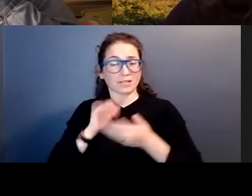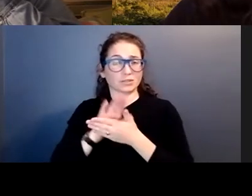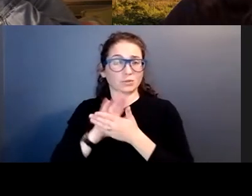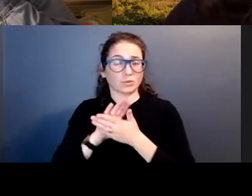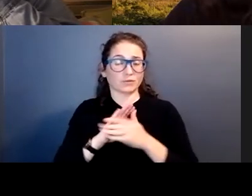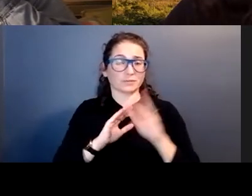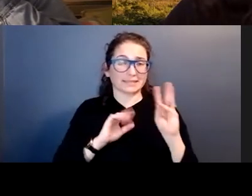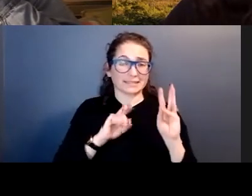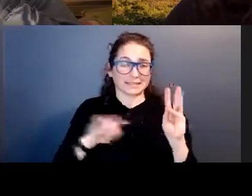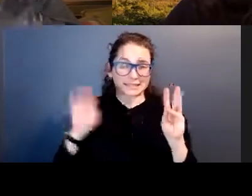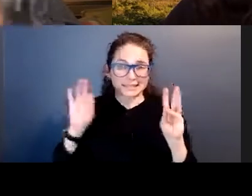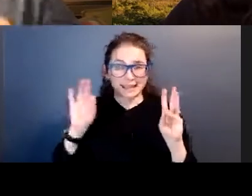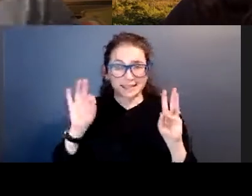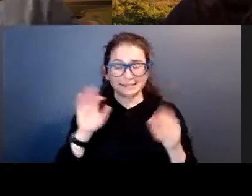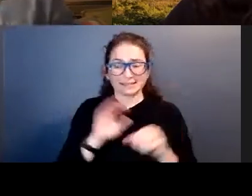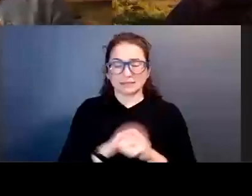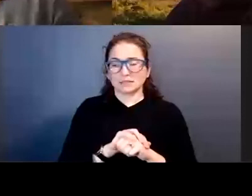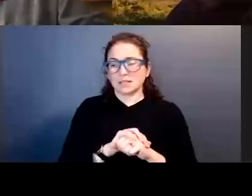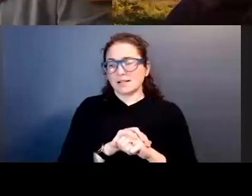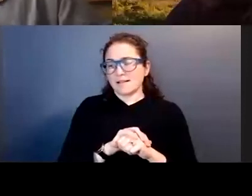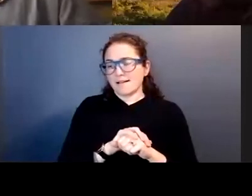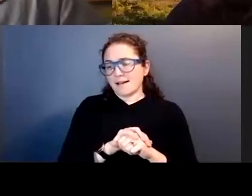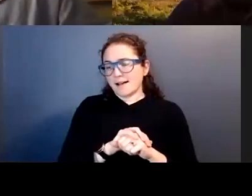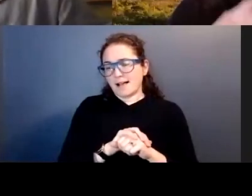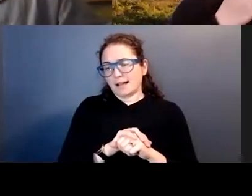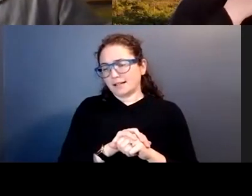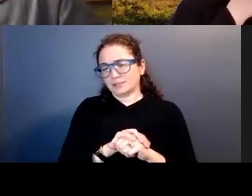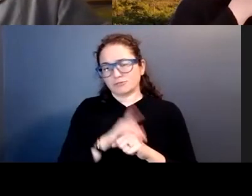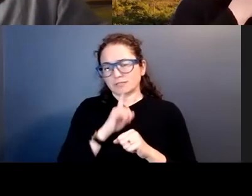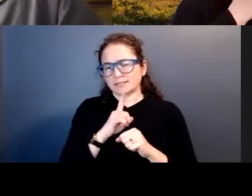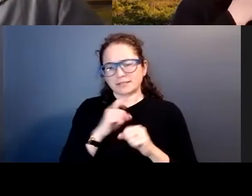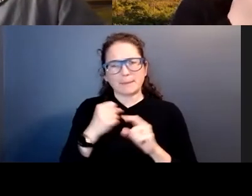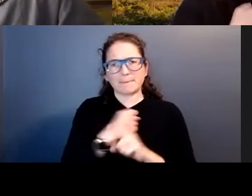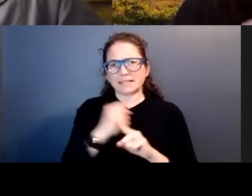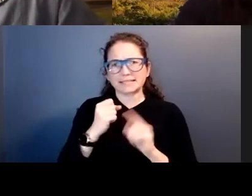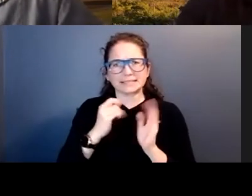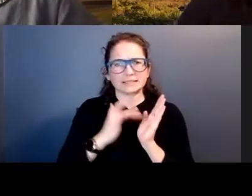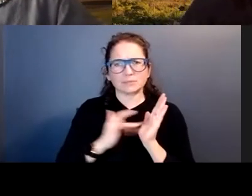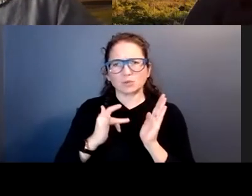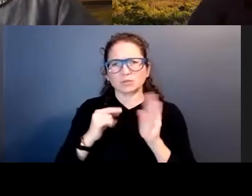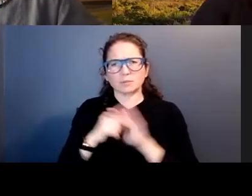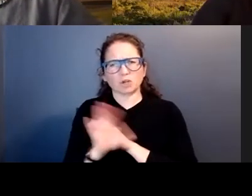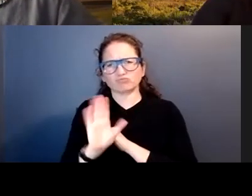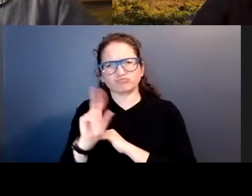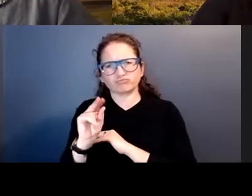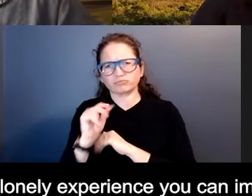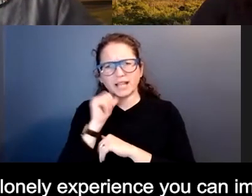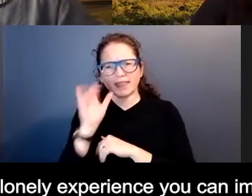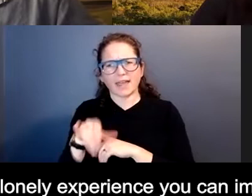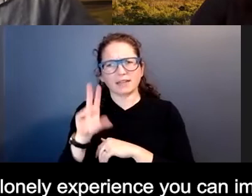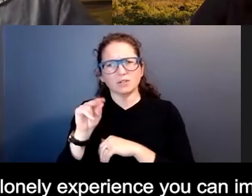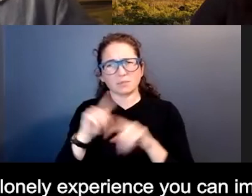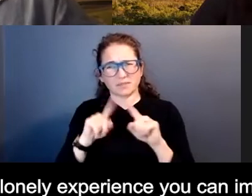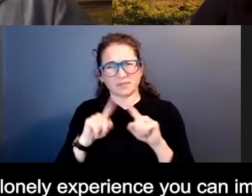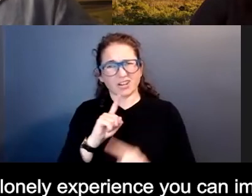And it was, I can't say there were beatings or sexual abuse or any murder, what I've heard, but it was a very